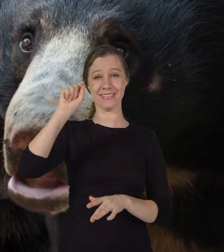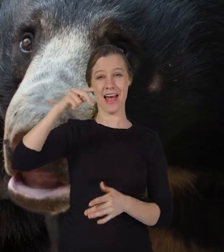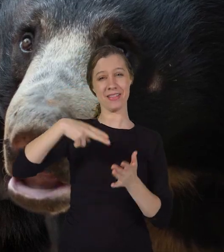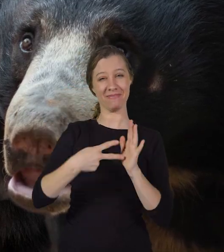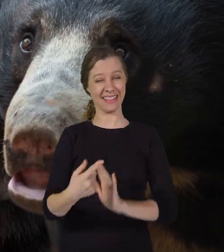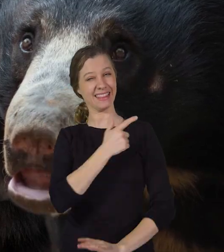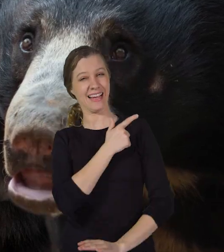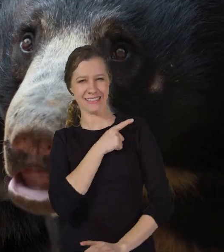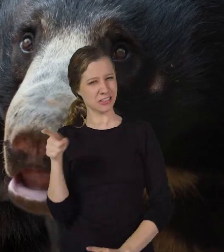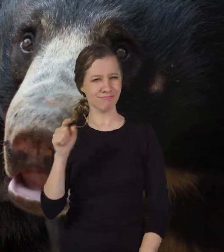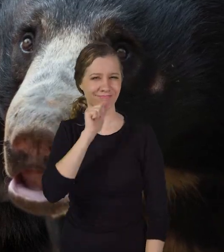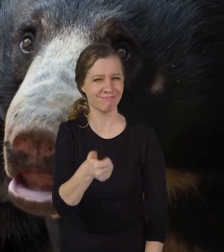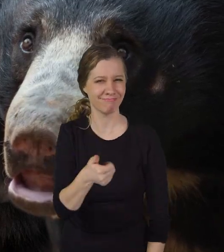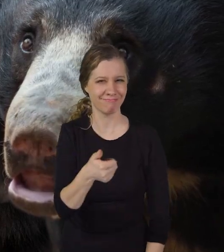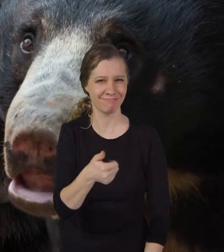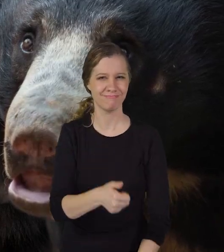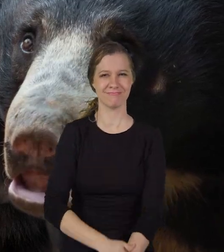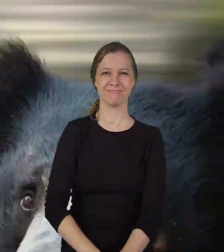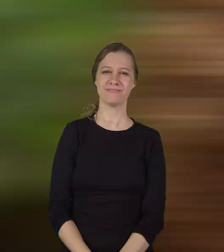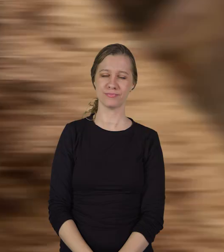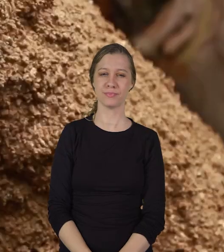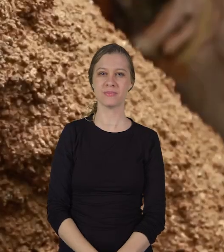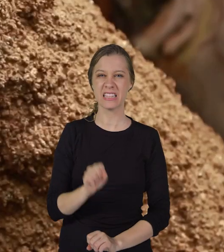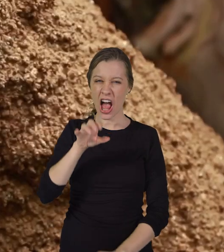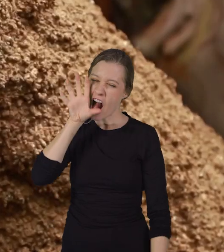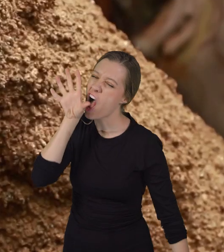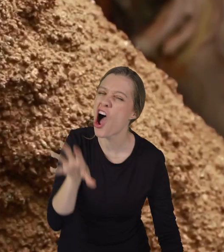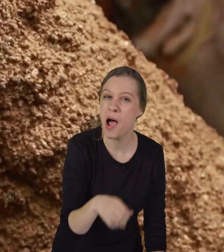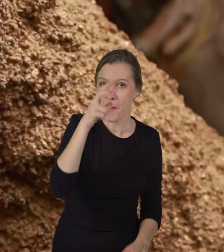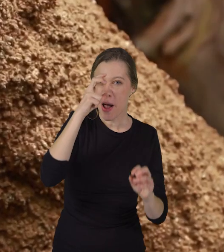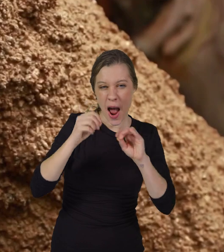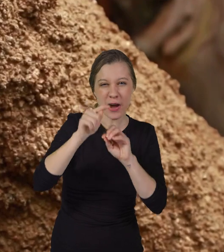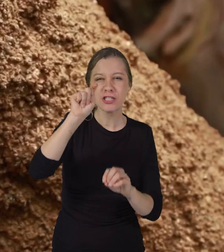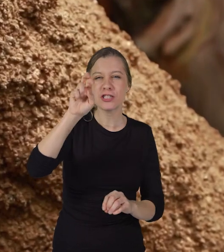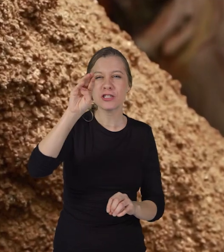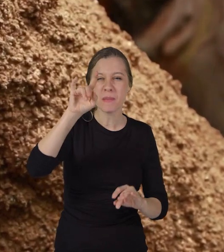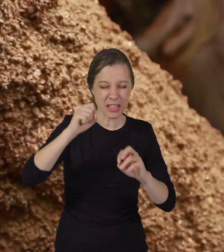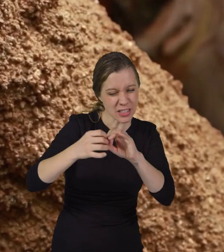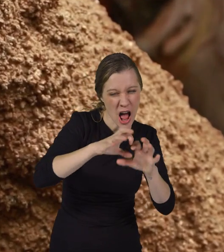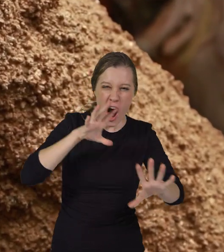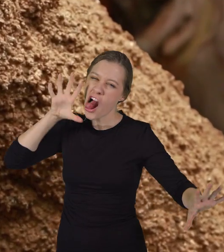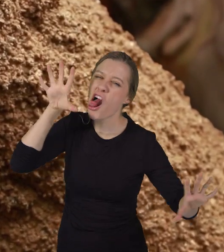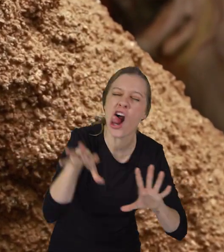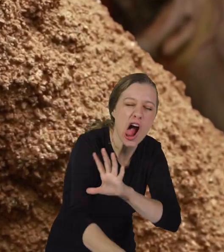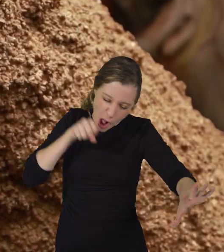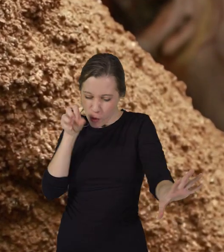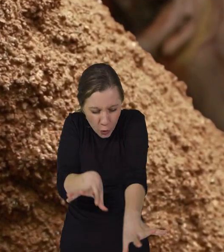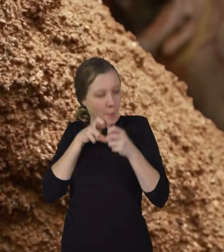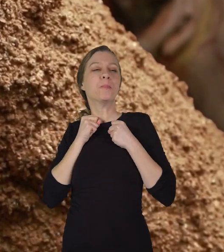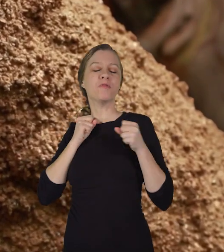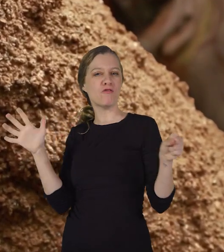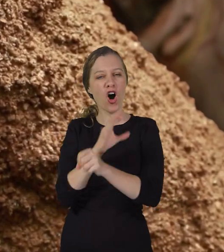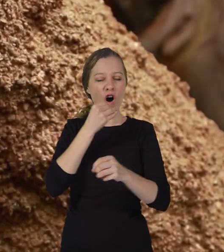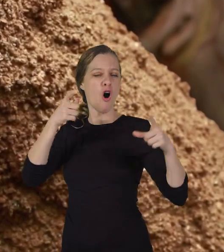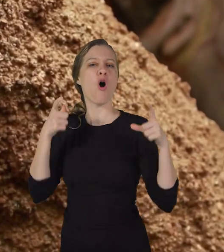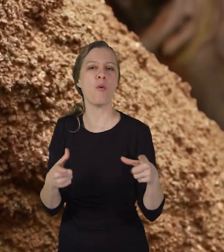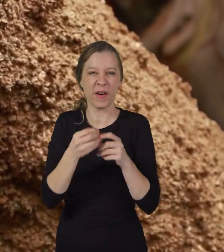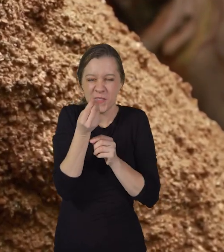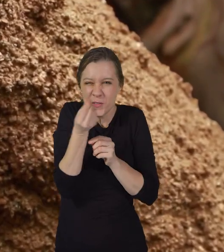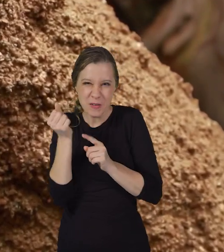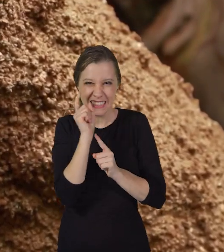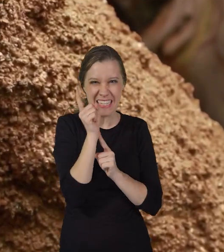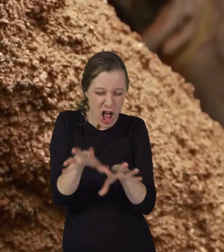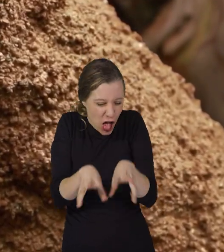called sloths, which means lazy. They can tear a hole in a termite mound and inhale a whole meal